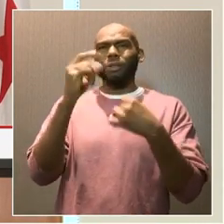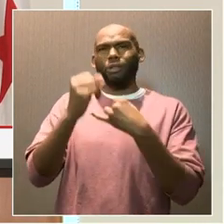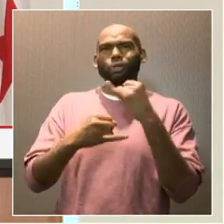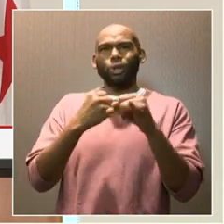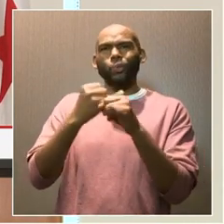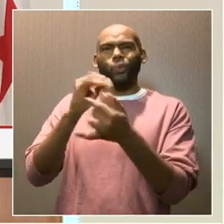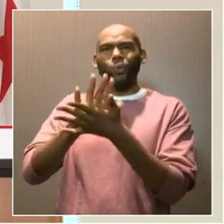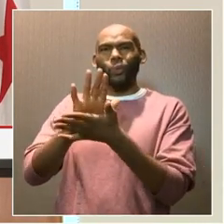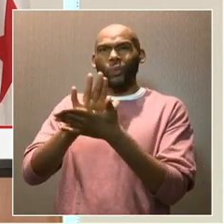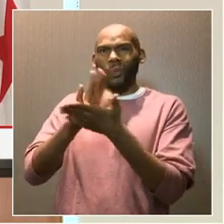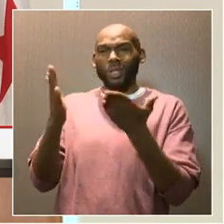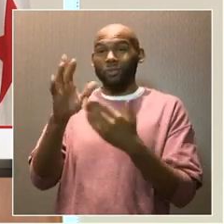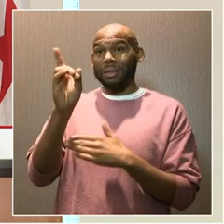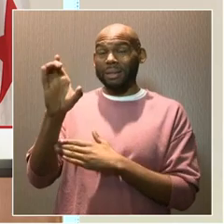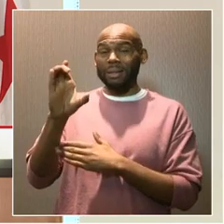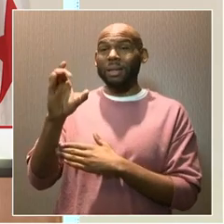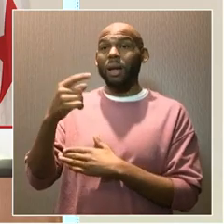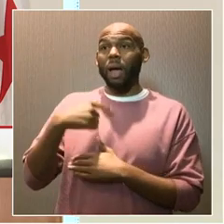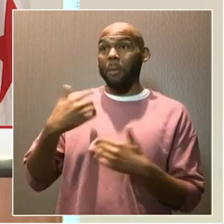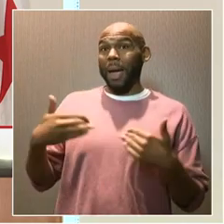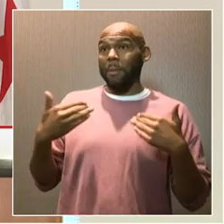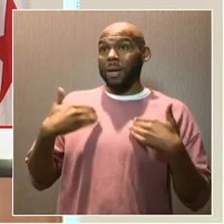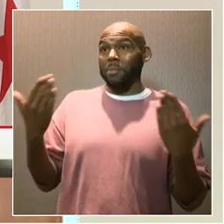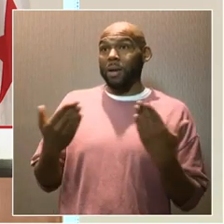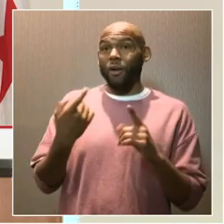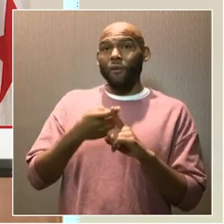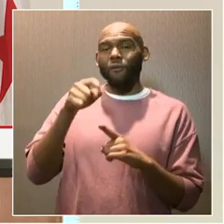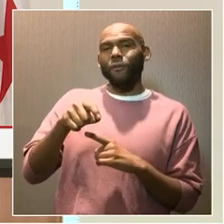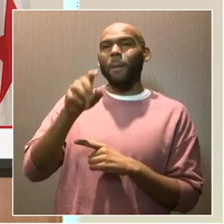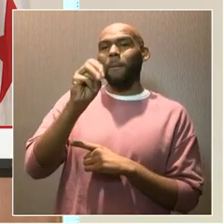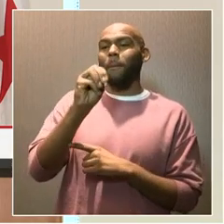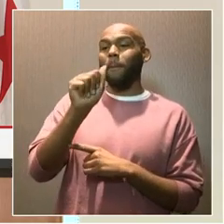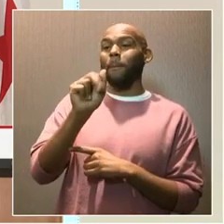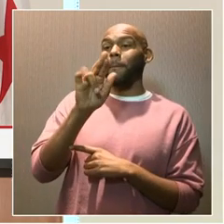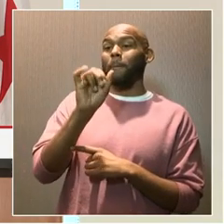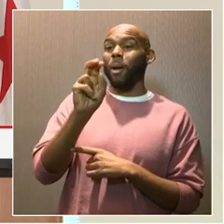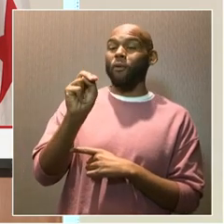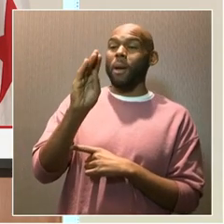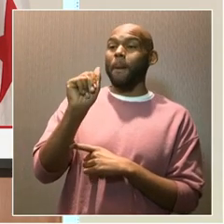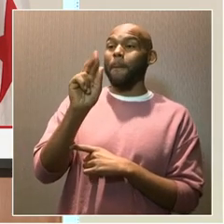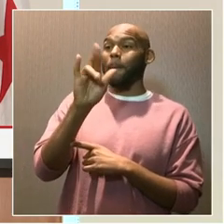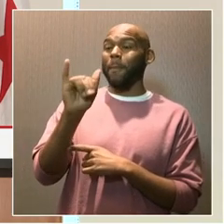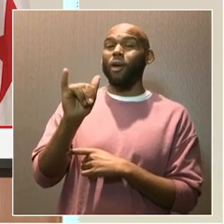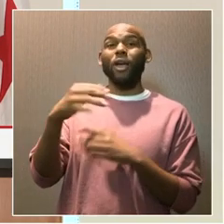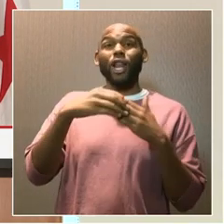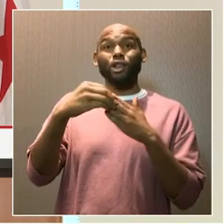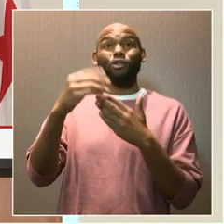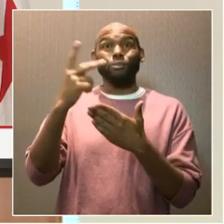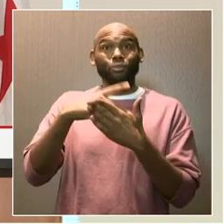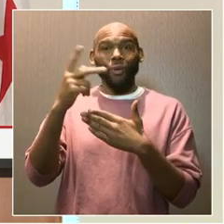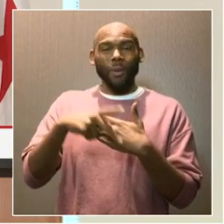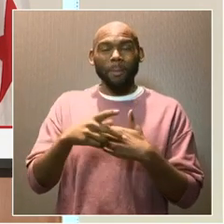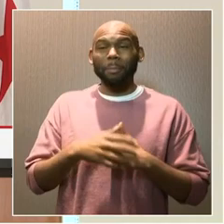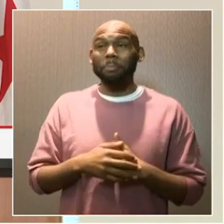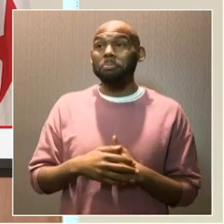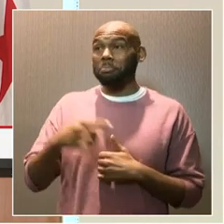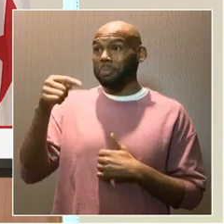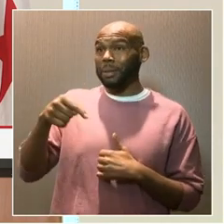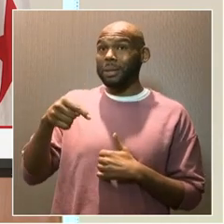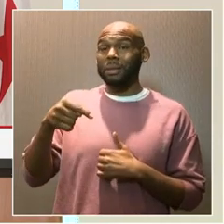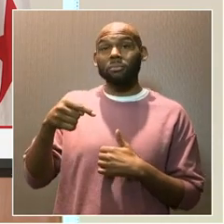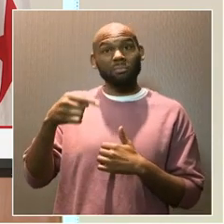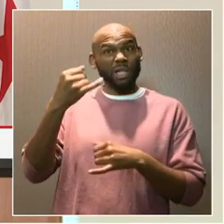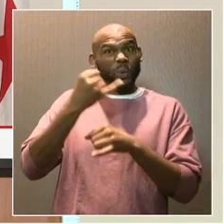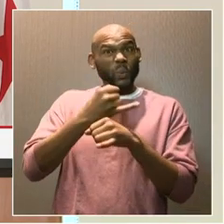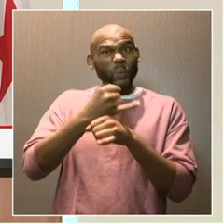Columbia's co-youth mayor from the Marion Barry Youth Leadership Institute. Like Marion Barry's Summer Youth Employment Program, the Marion Barry Youth